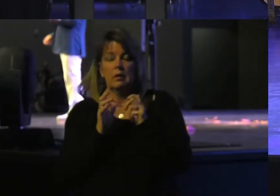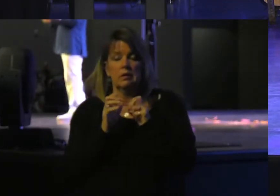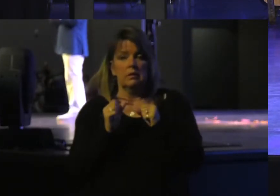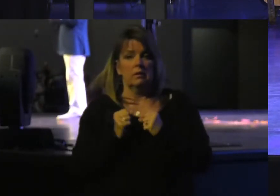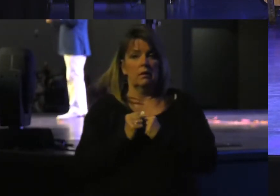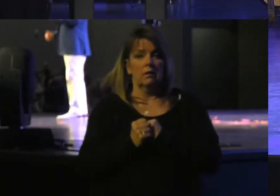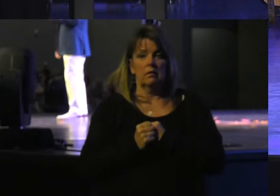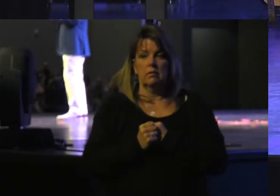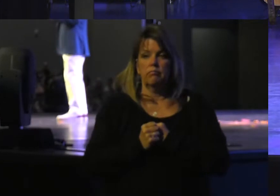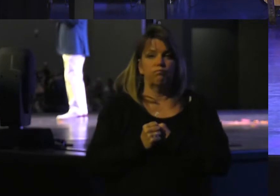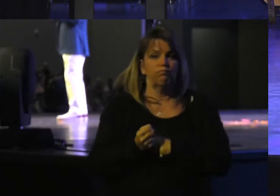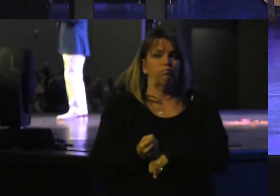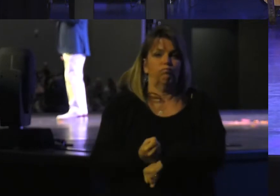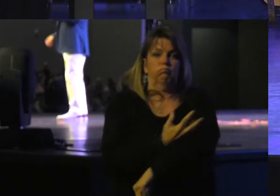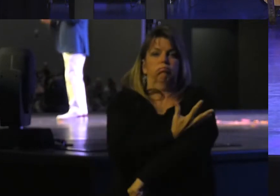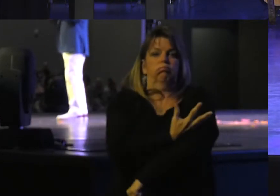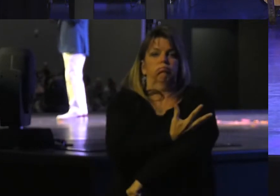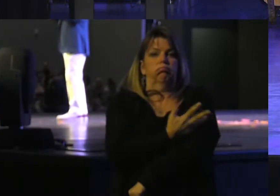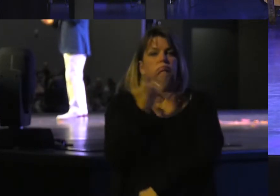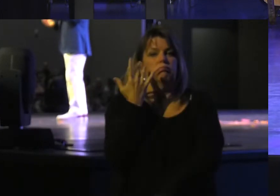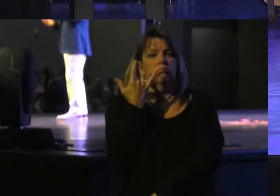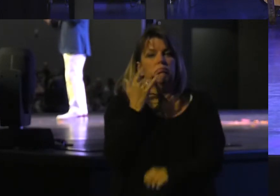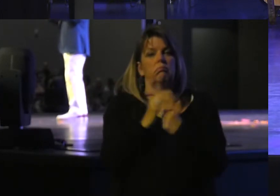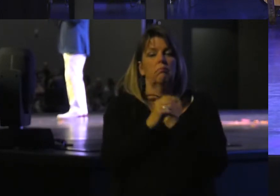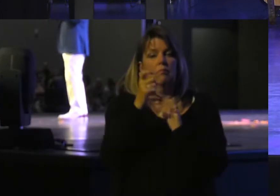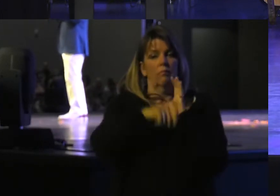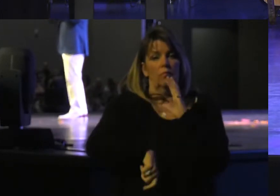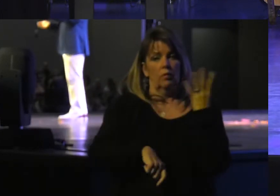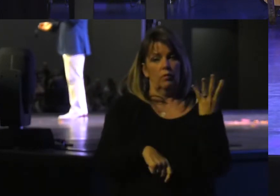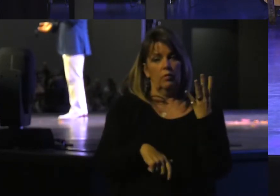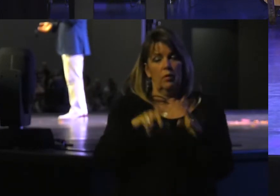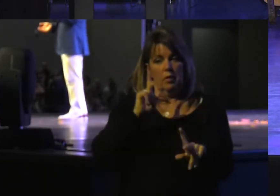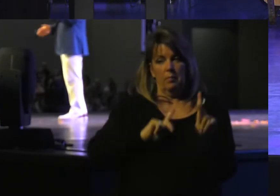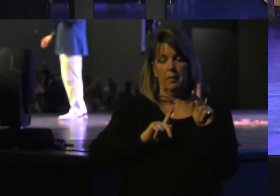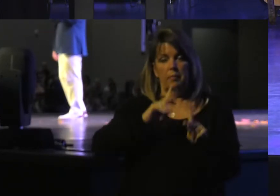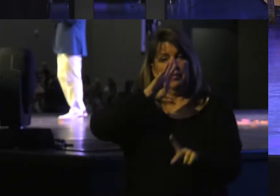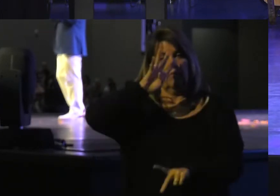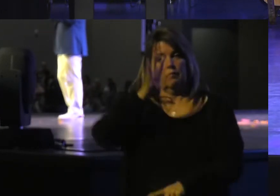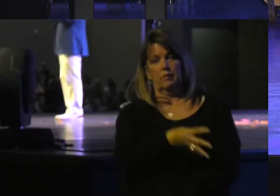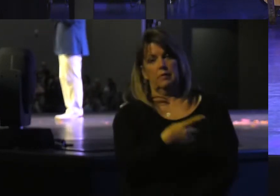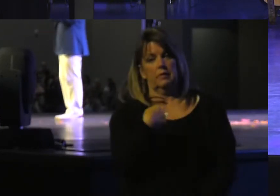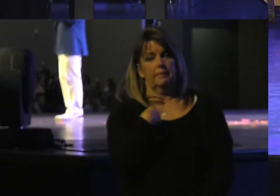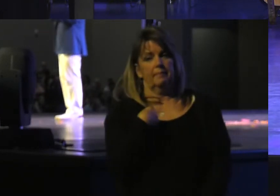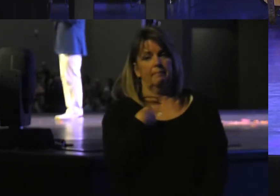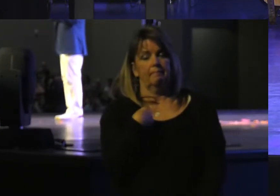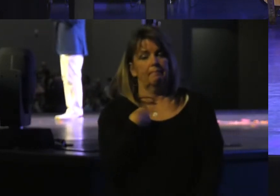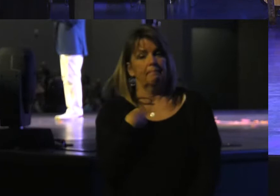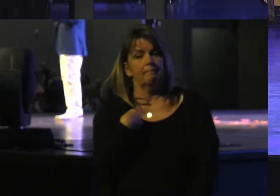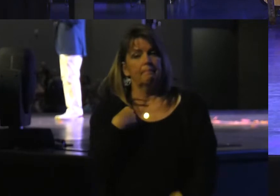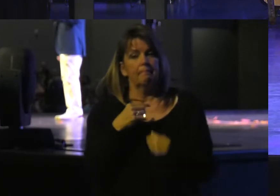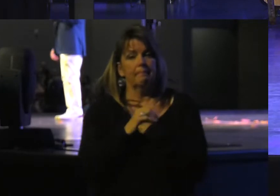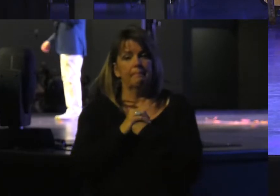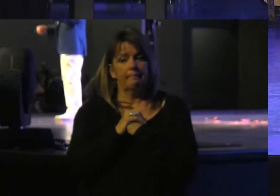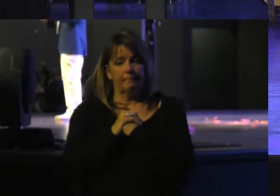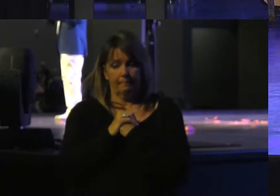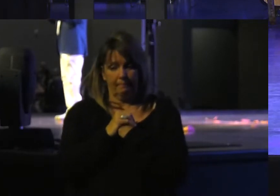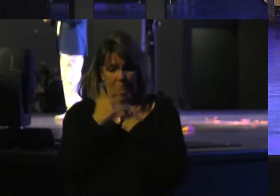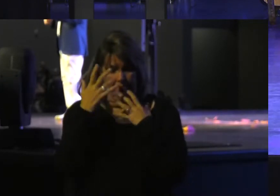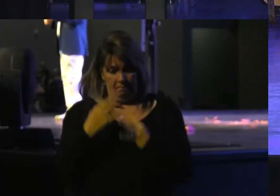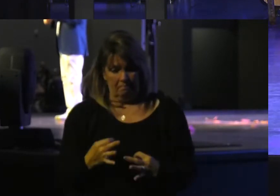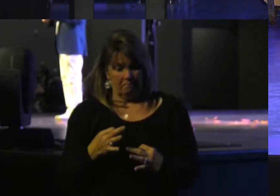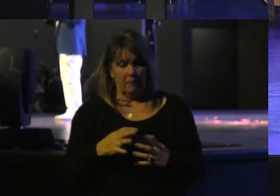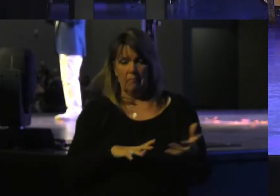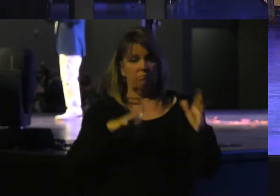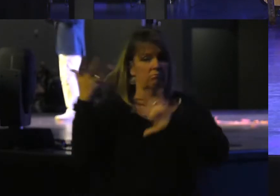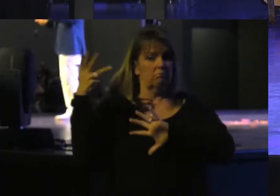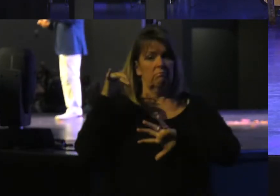here's why. Listen to verse 4. Because the people have forsaken me, And have profaned this place, By making